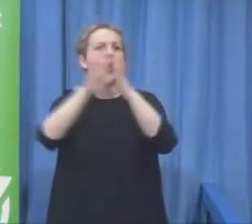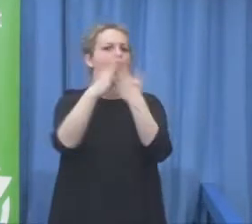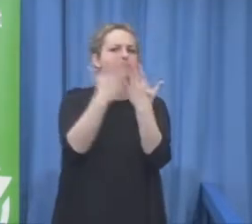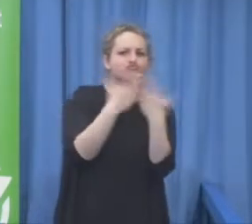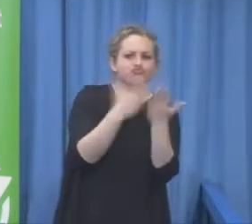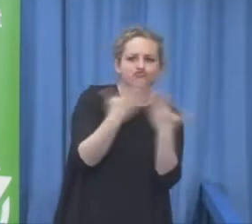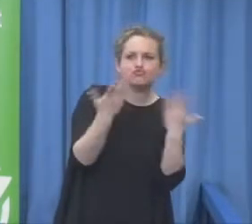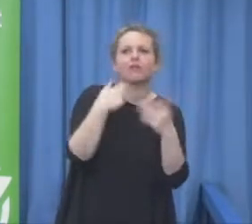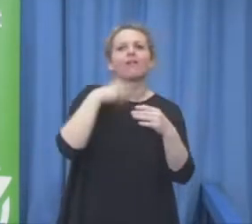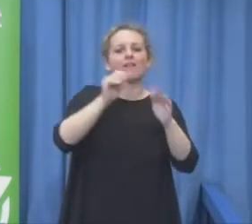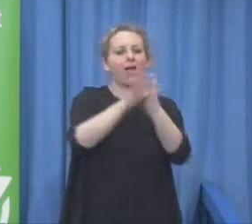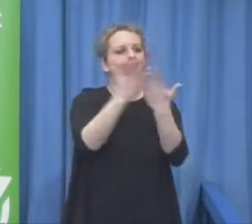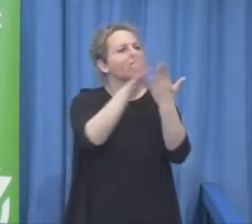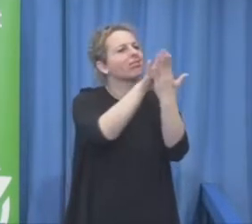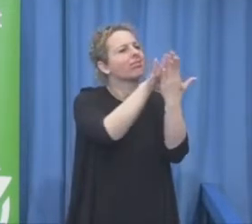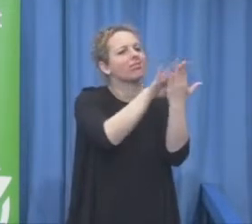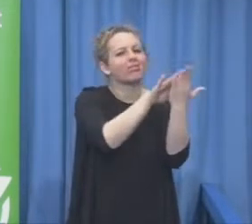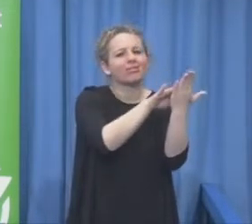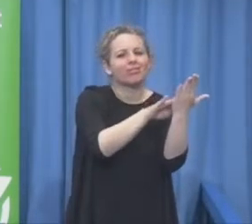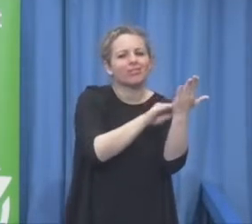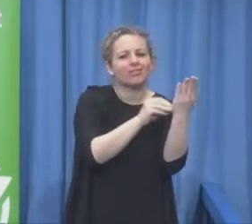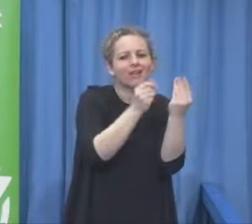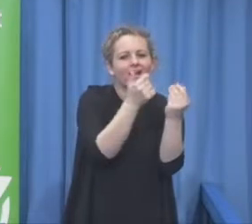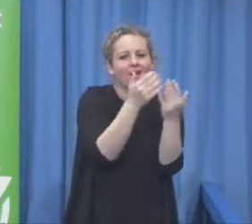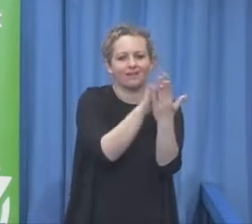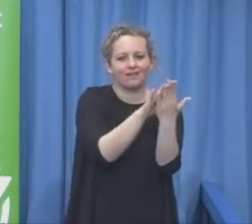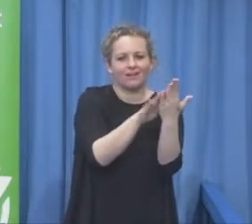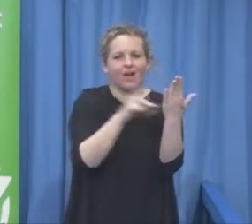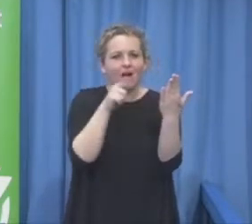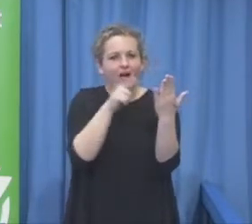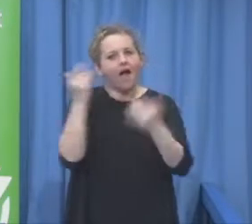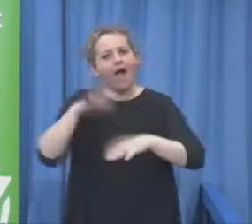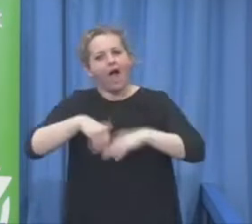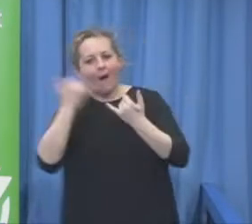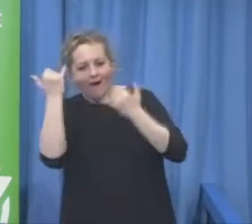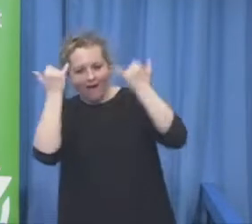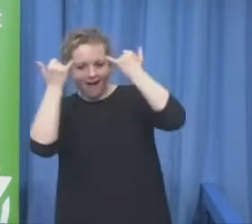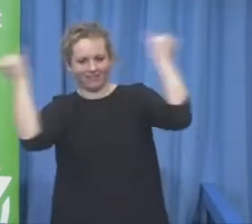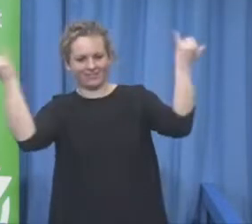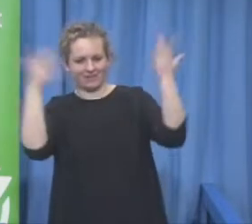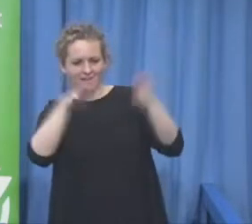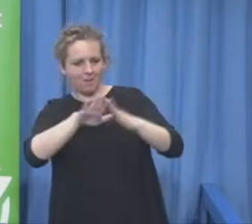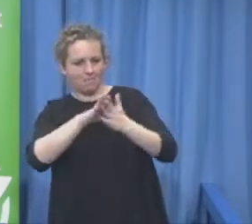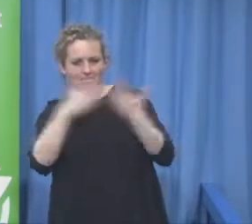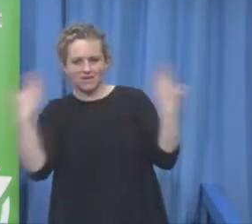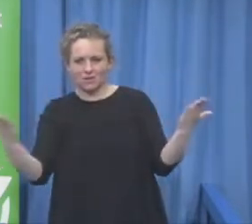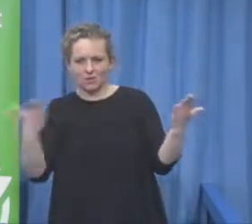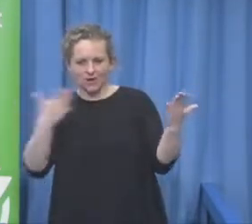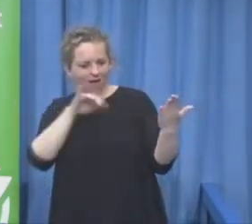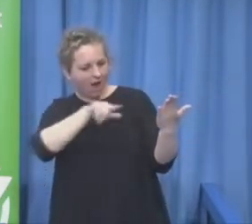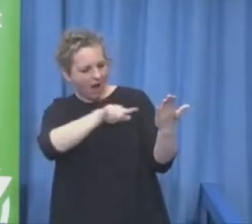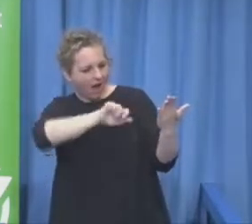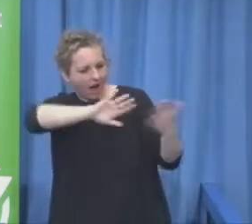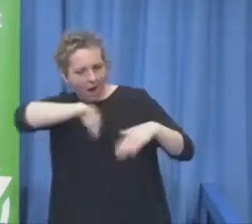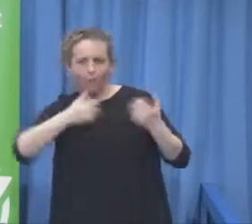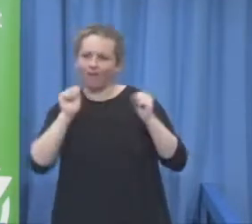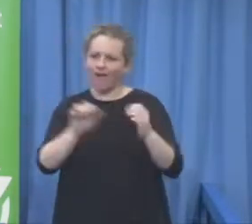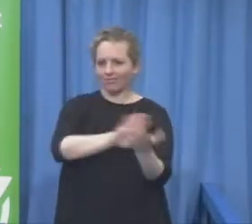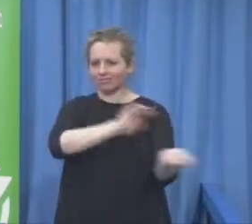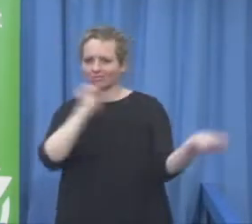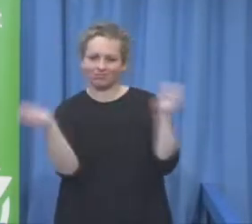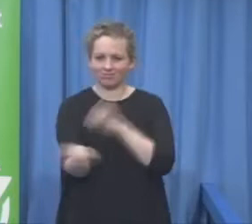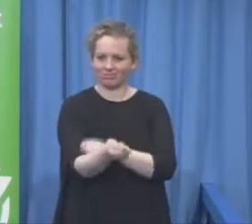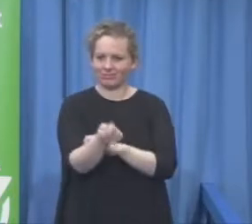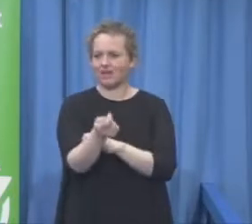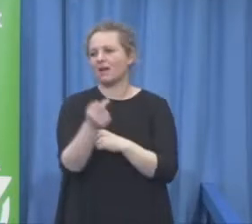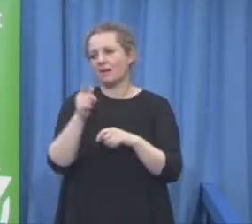make new dot word book no our attitude is this book ball